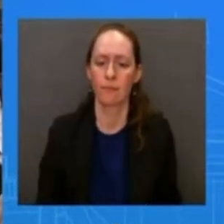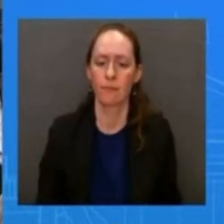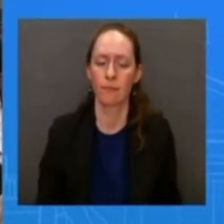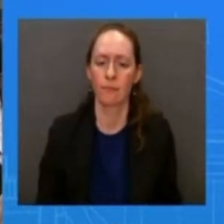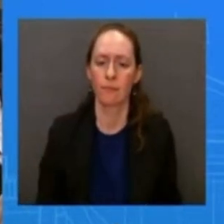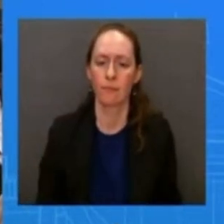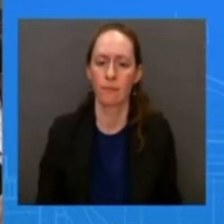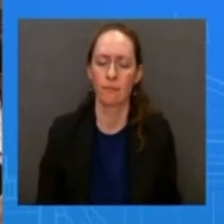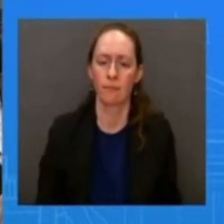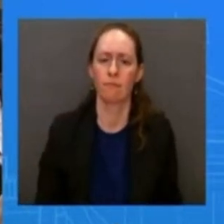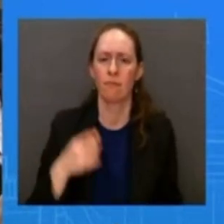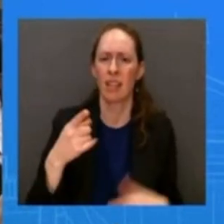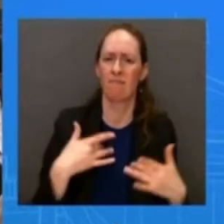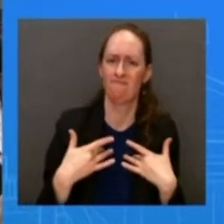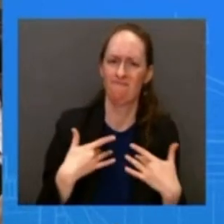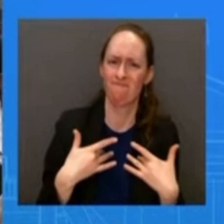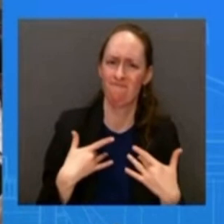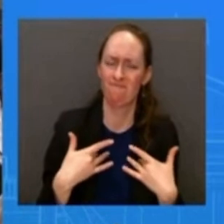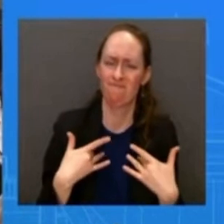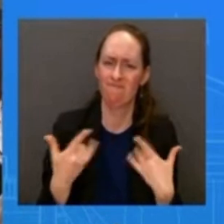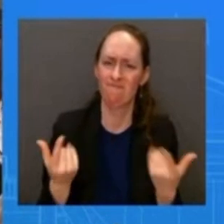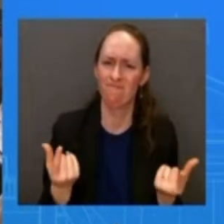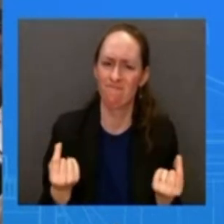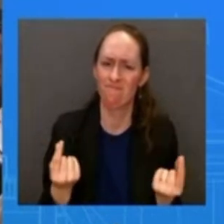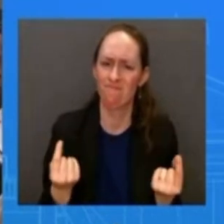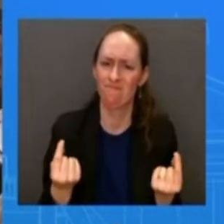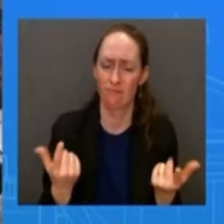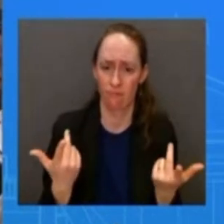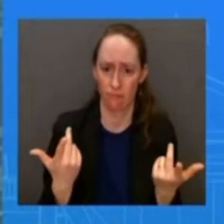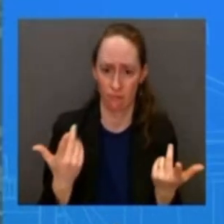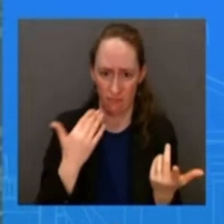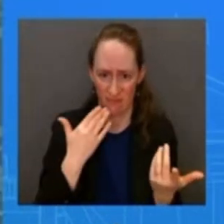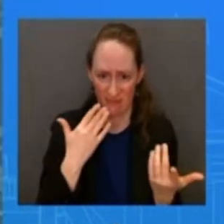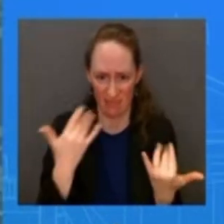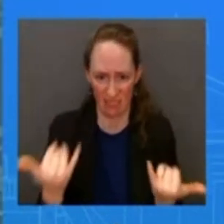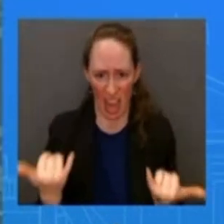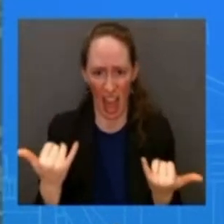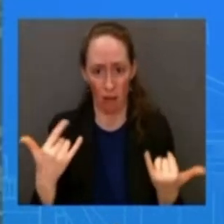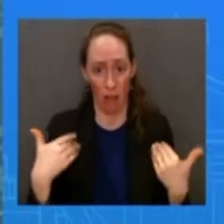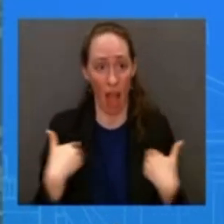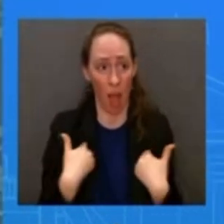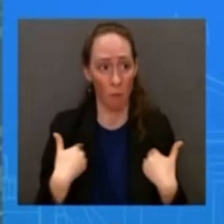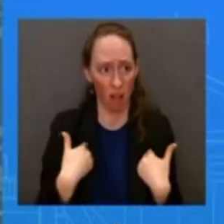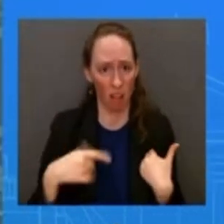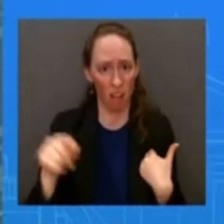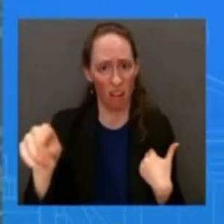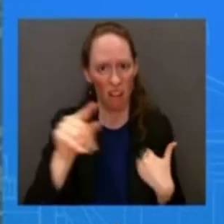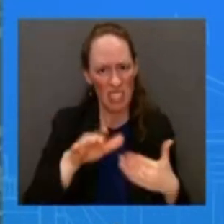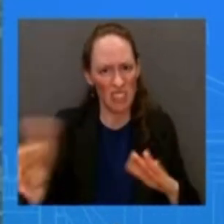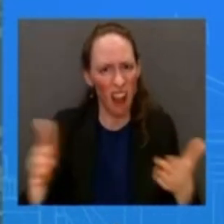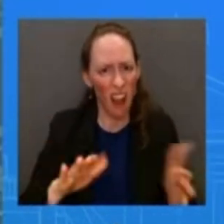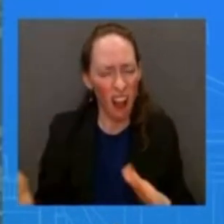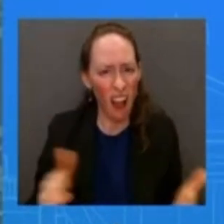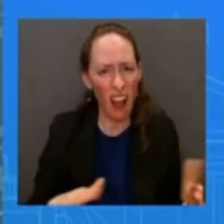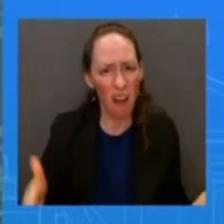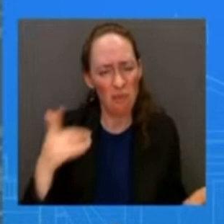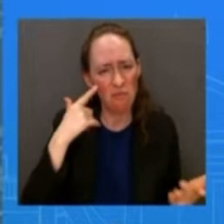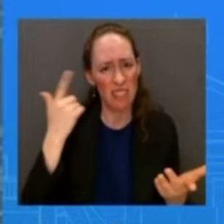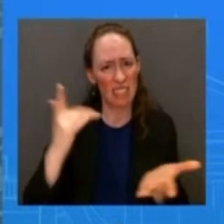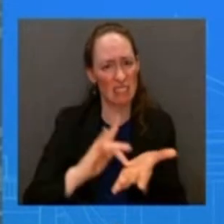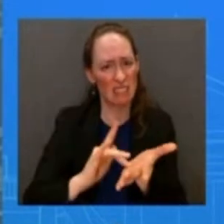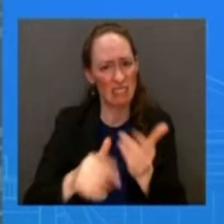uh now that animals there are dying from the toxic gas again i just want to be really mindful i know that um uh